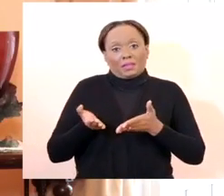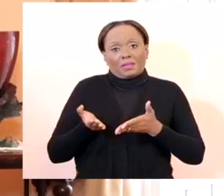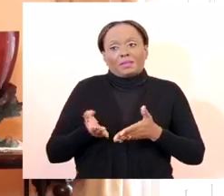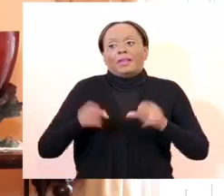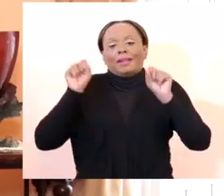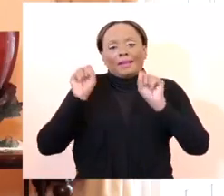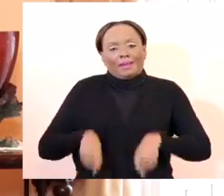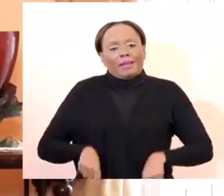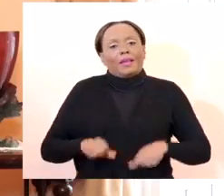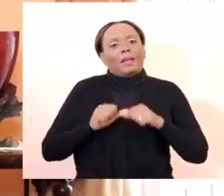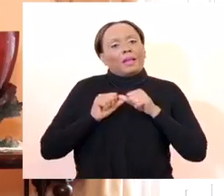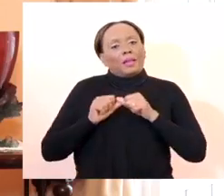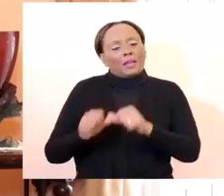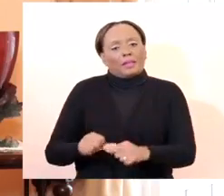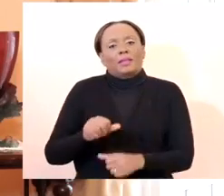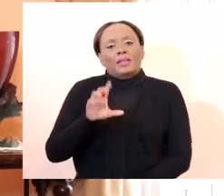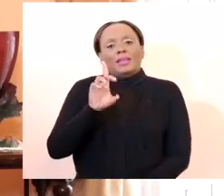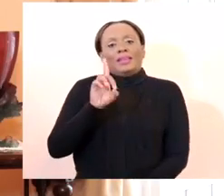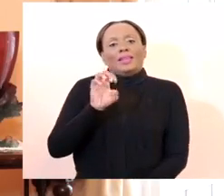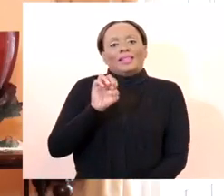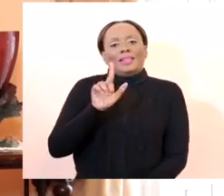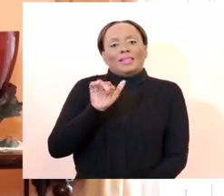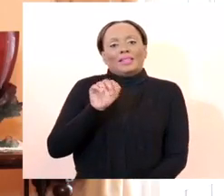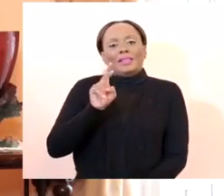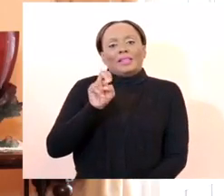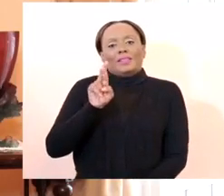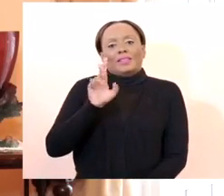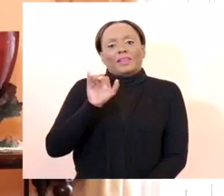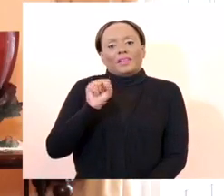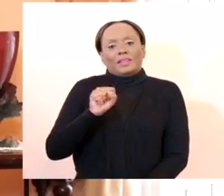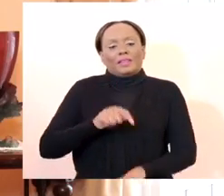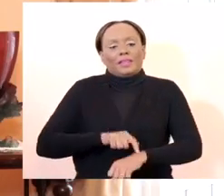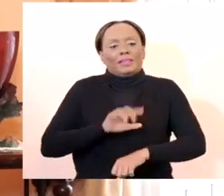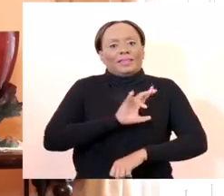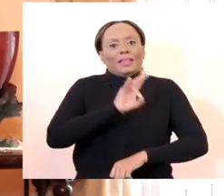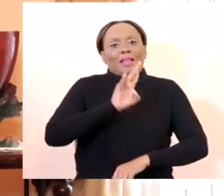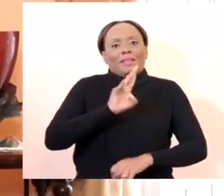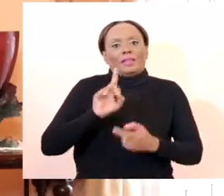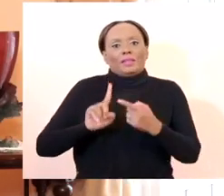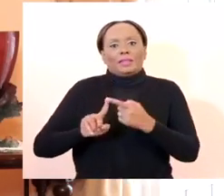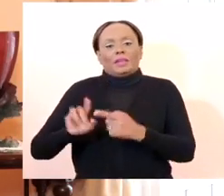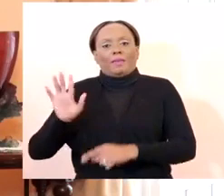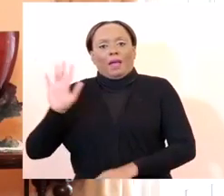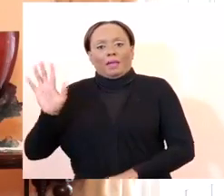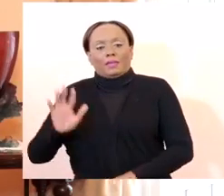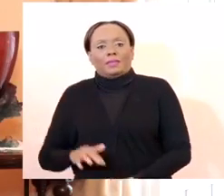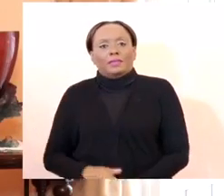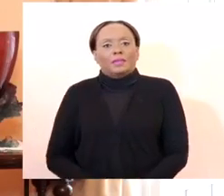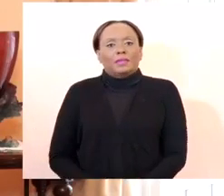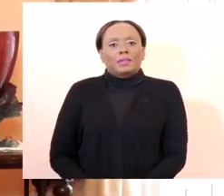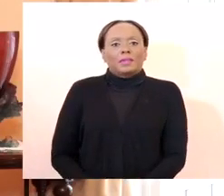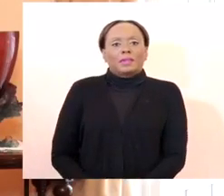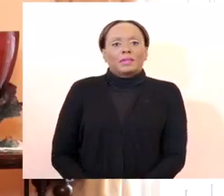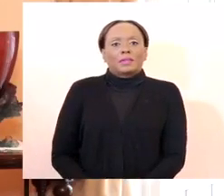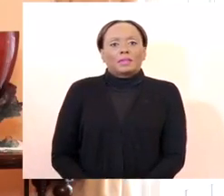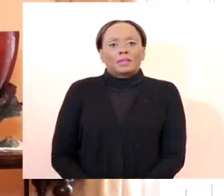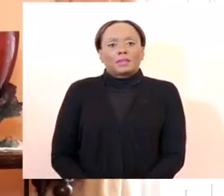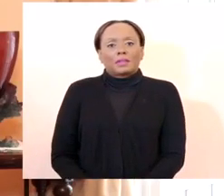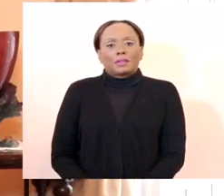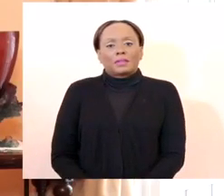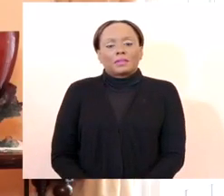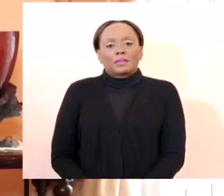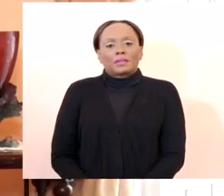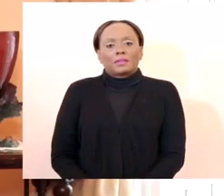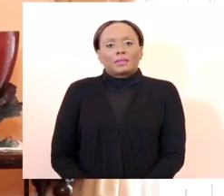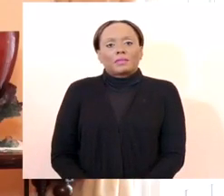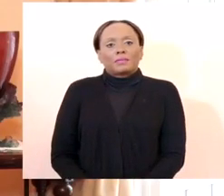do deliveries between the hours of 7 a.m. and 5 p.m. Farms will be allowed to continue to operate between